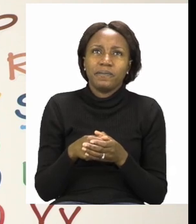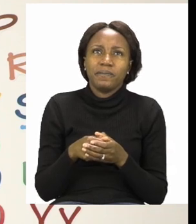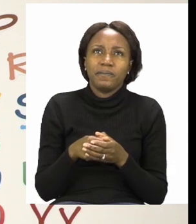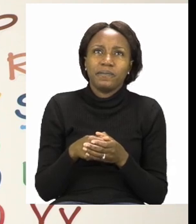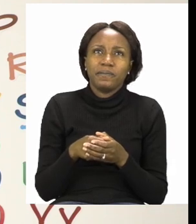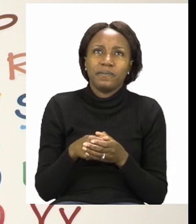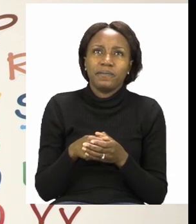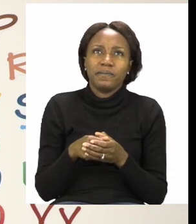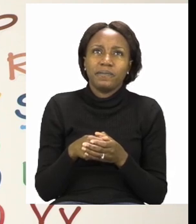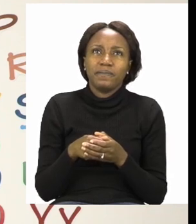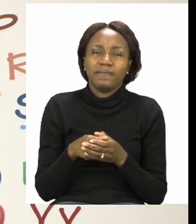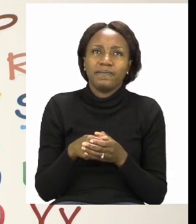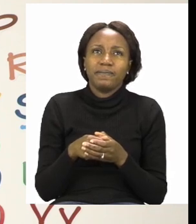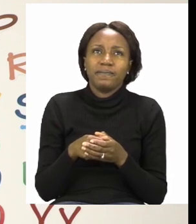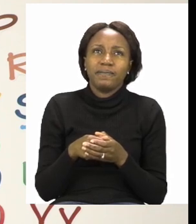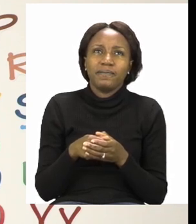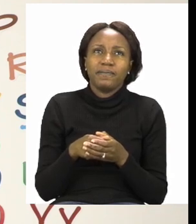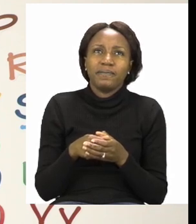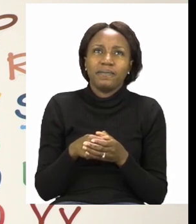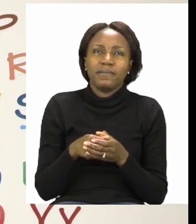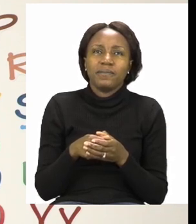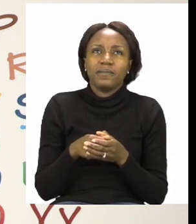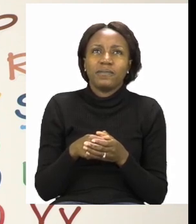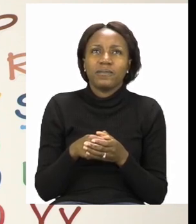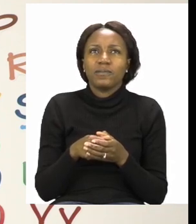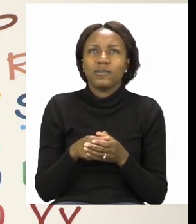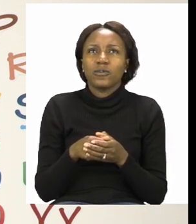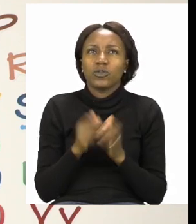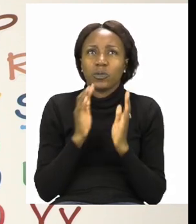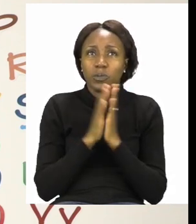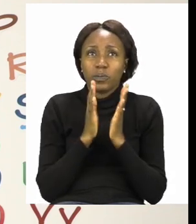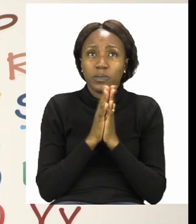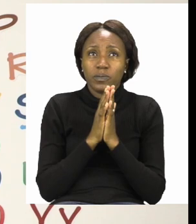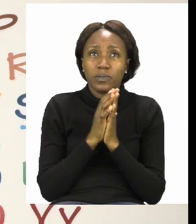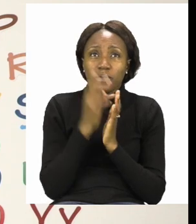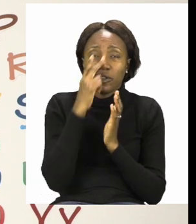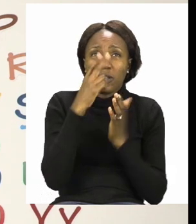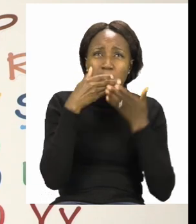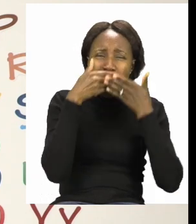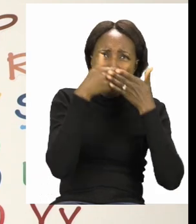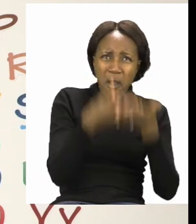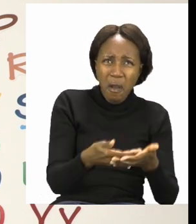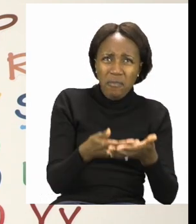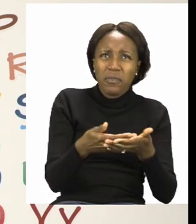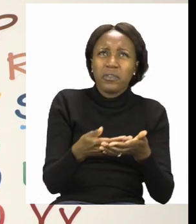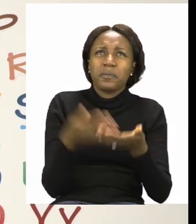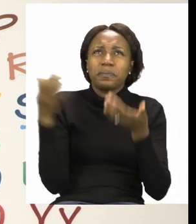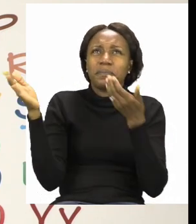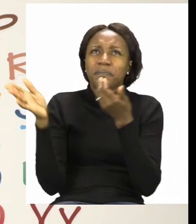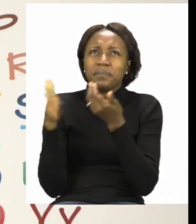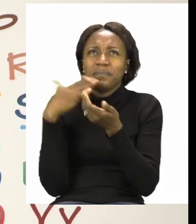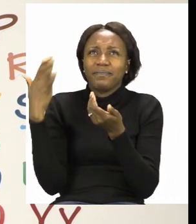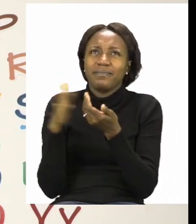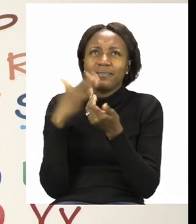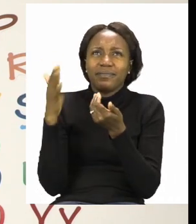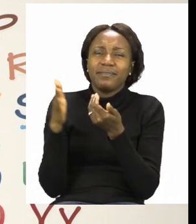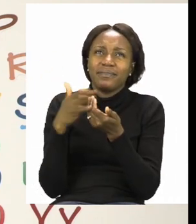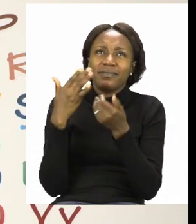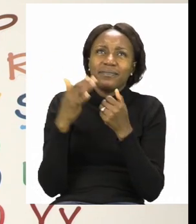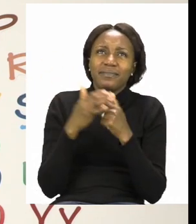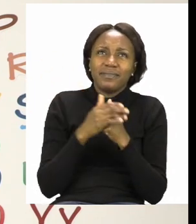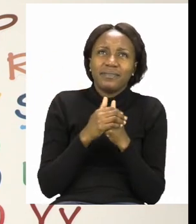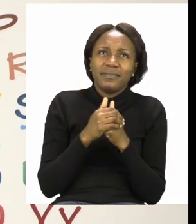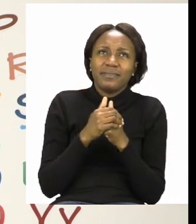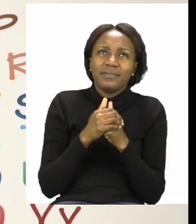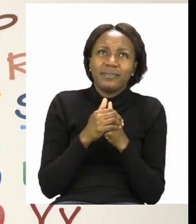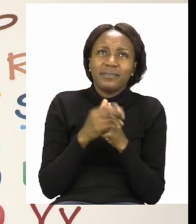So, look carefully for these words, heaviest and lightest. When they're